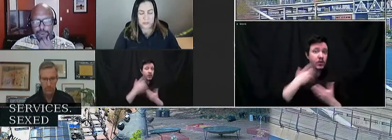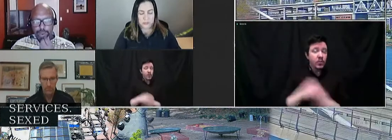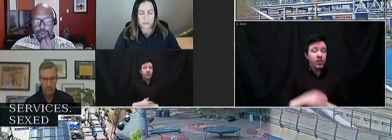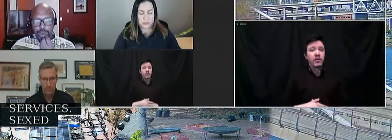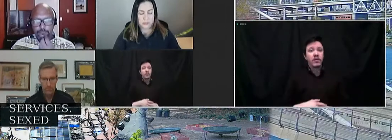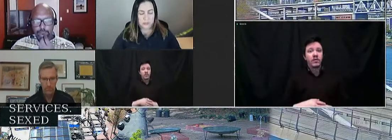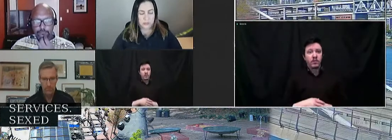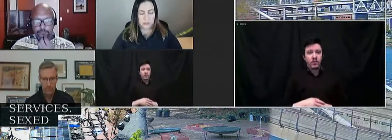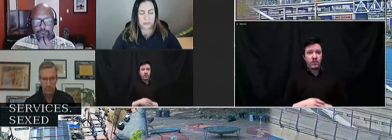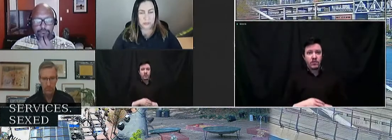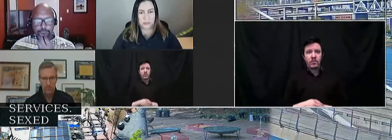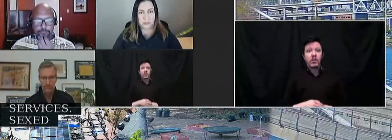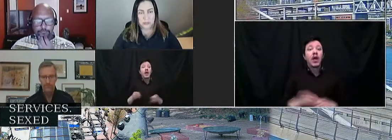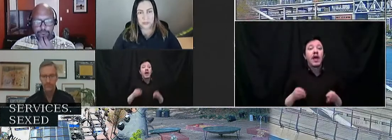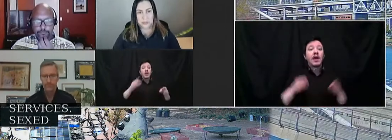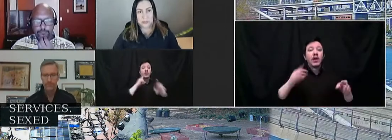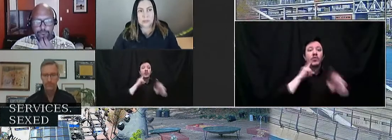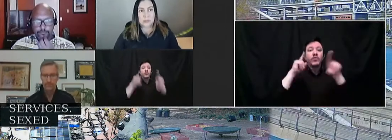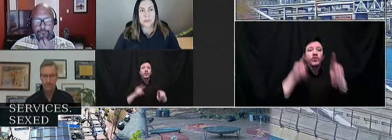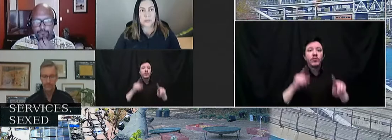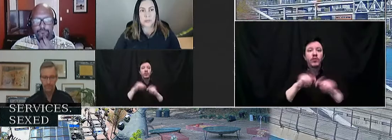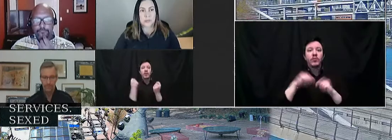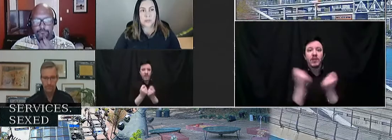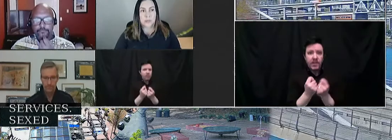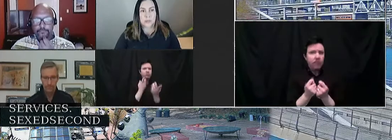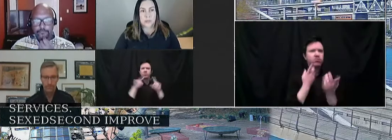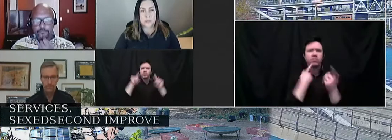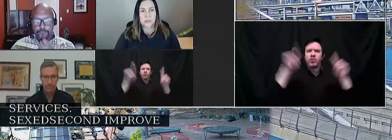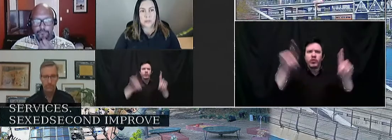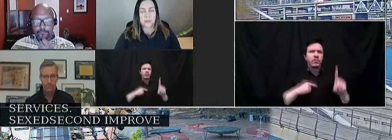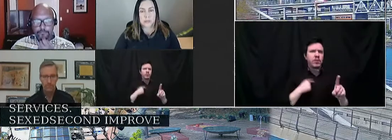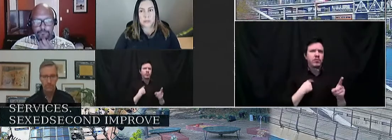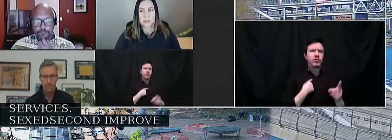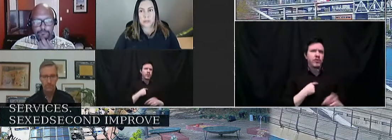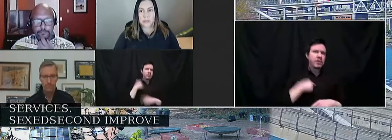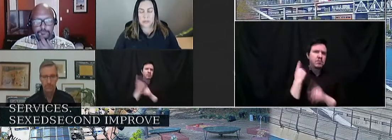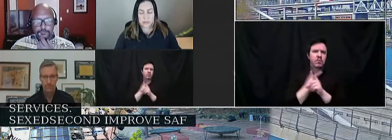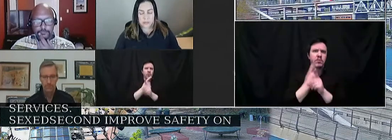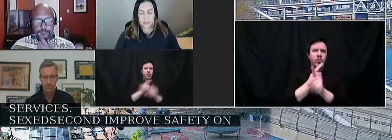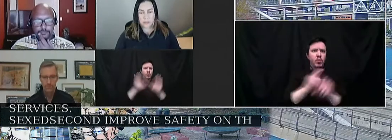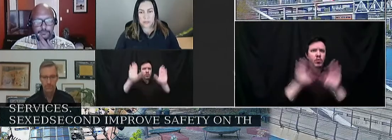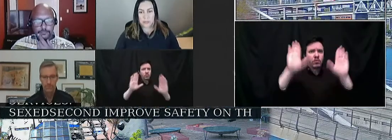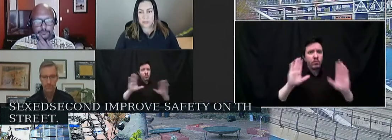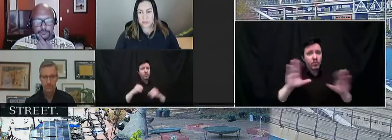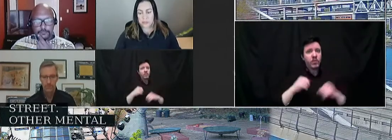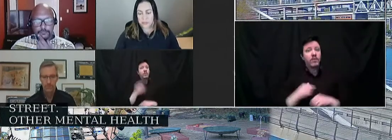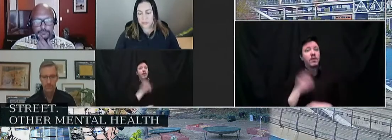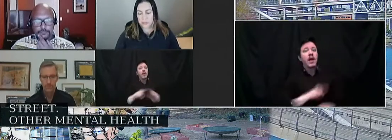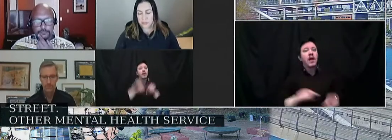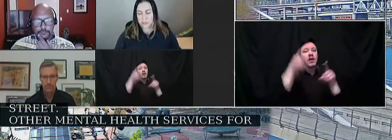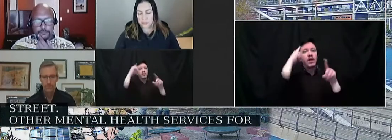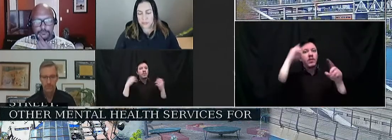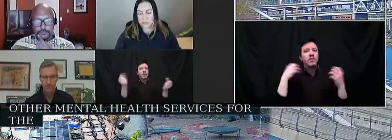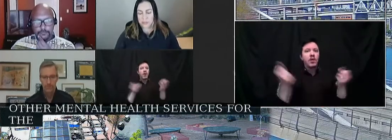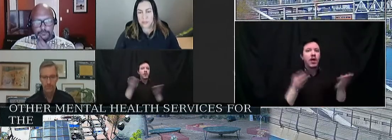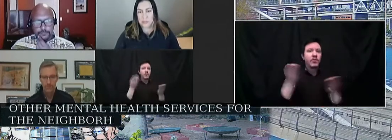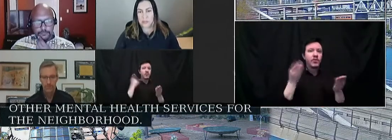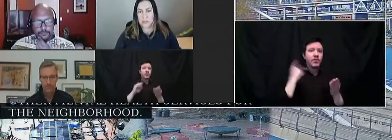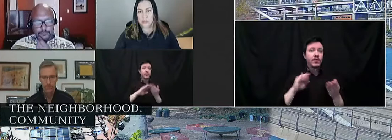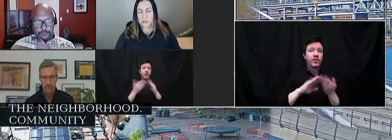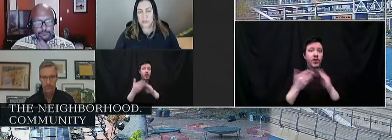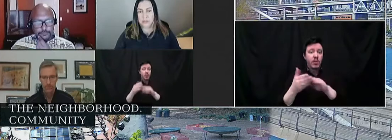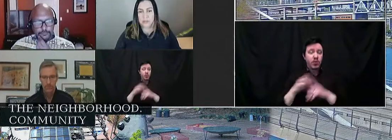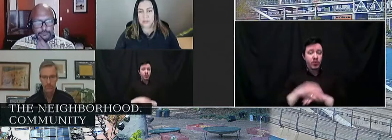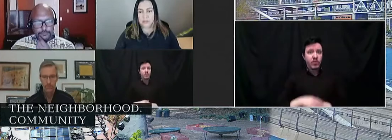deploying the street response unit, which has been proven to work, and other mental health services for our neighborhood. Community policing and creating